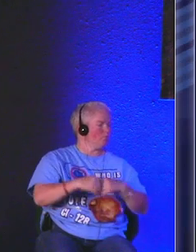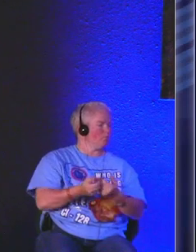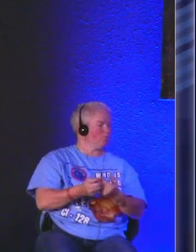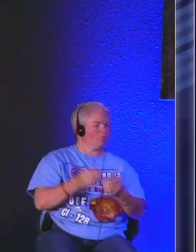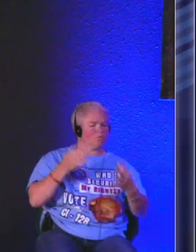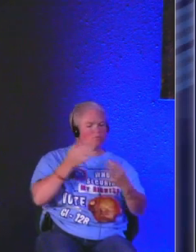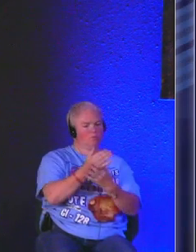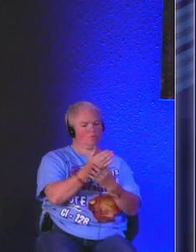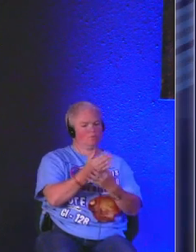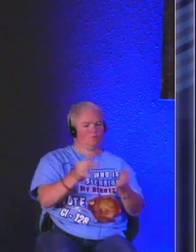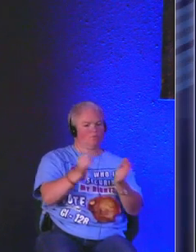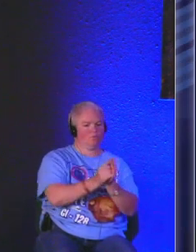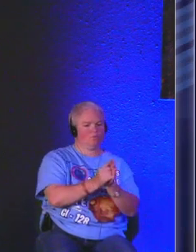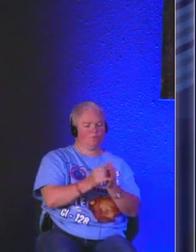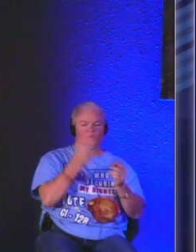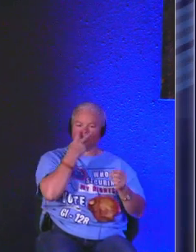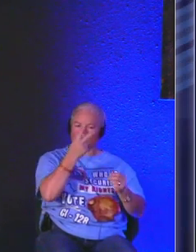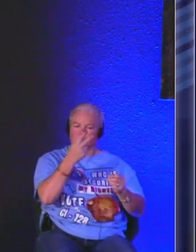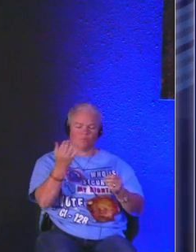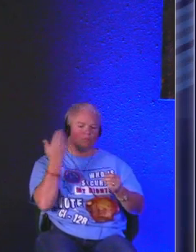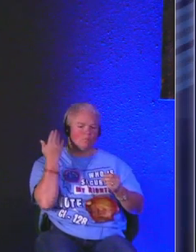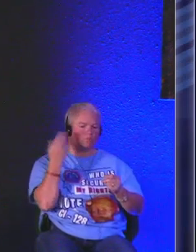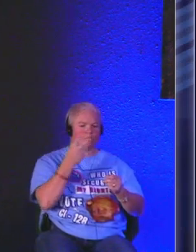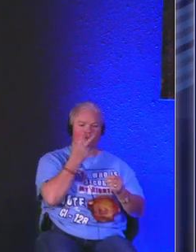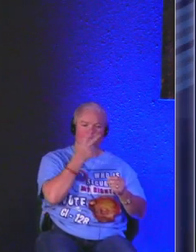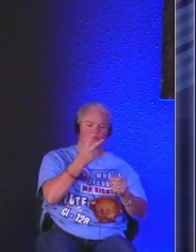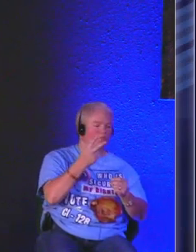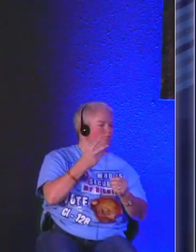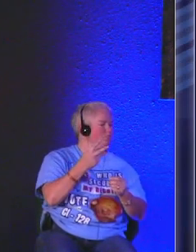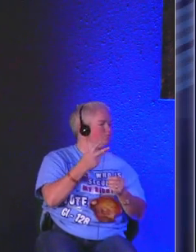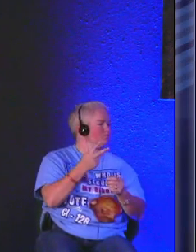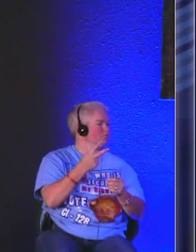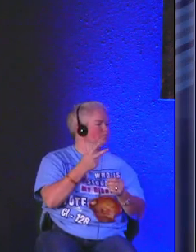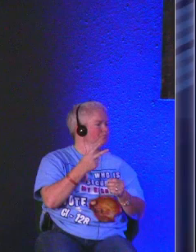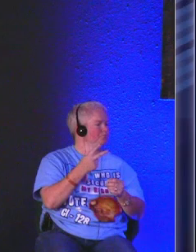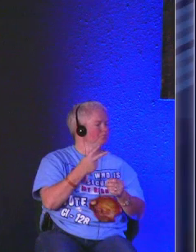now that we're through that we can look back and we can see